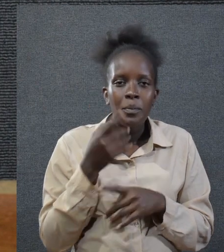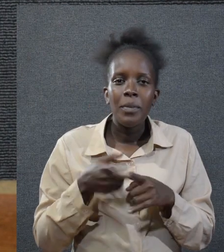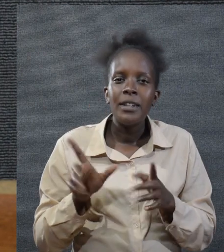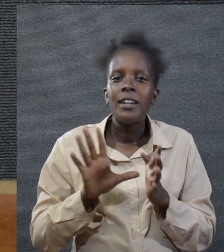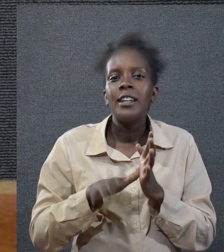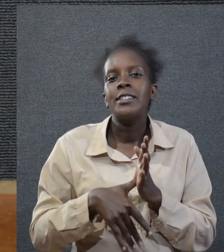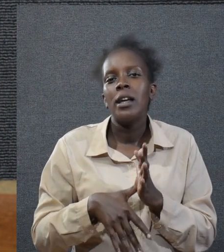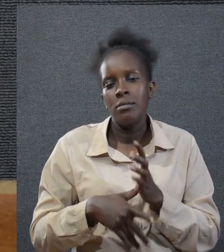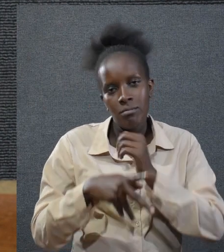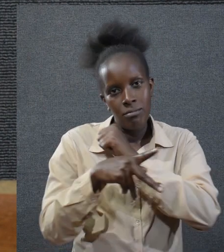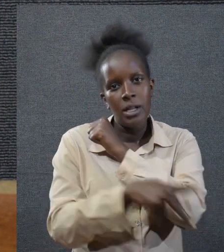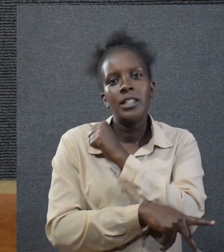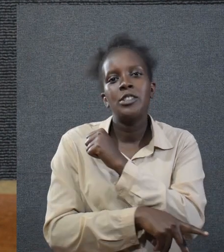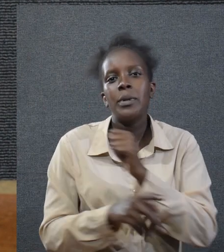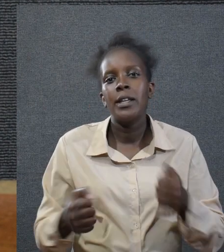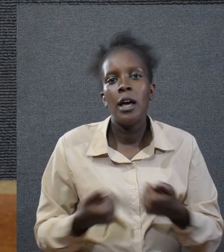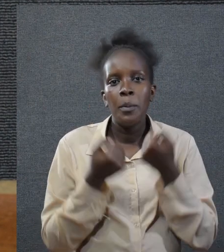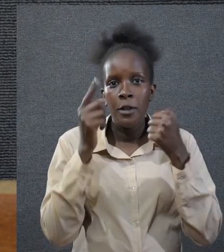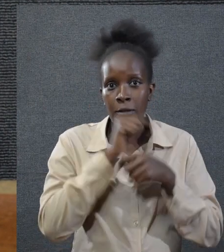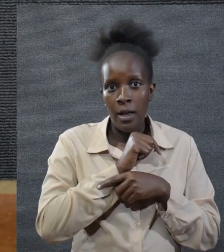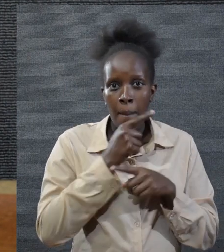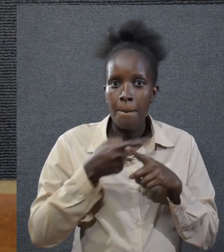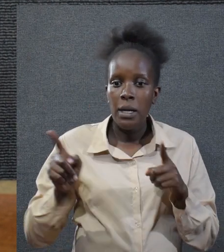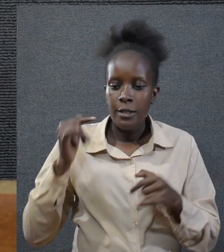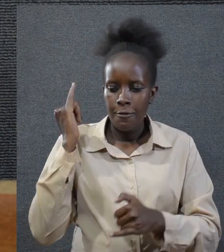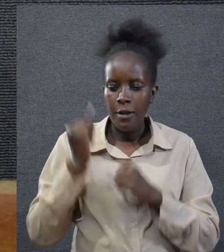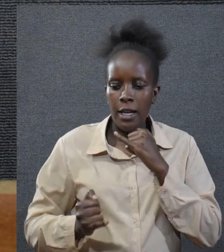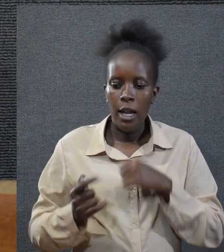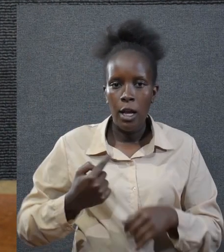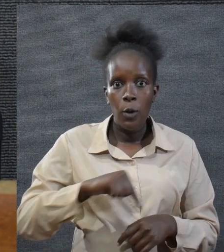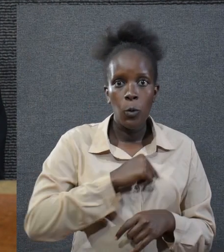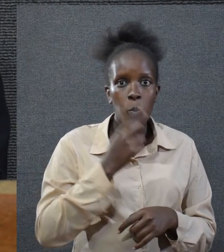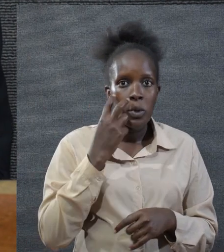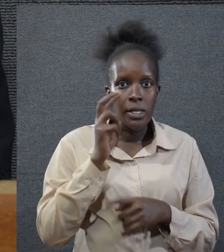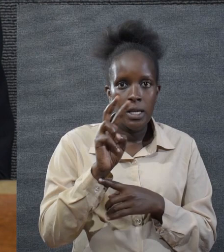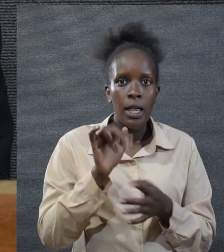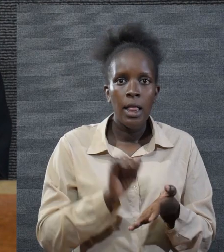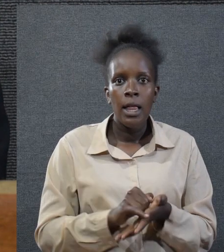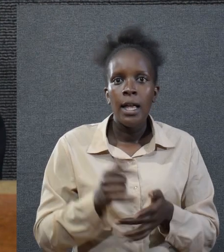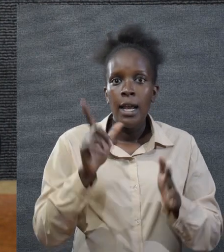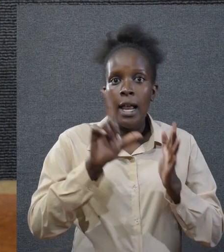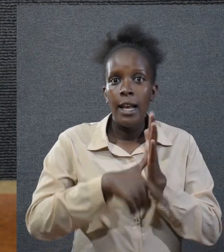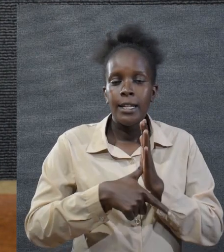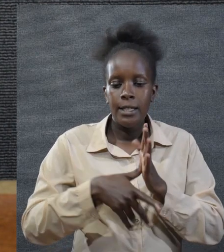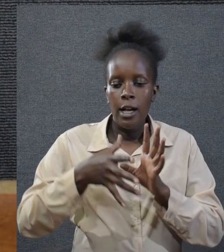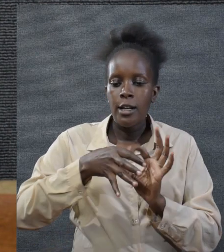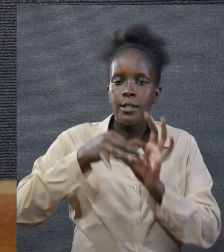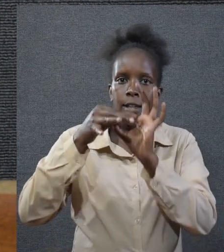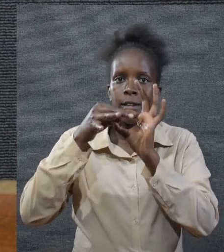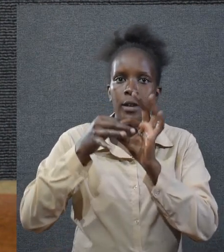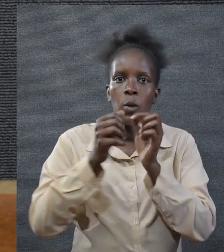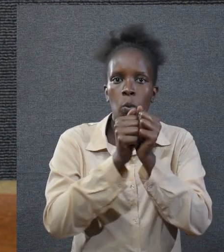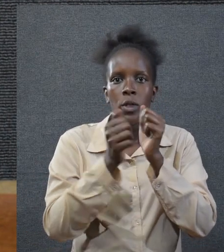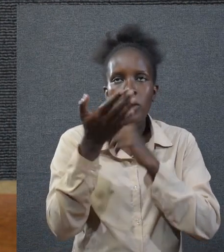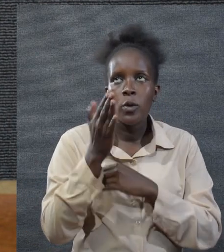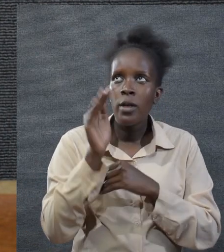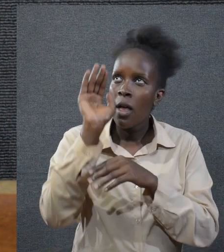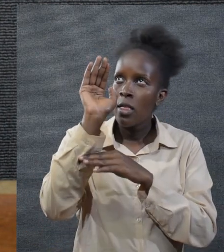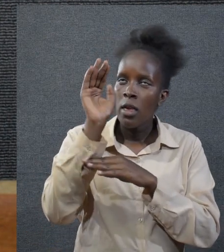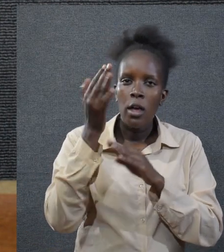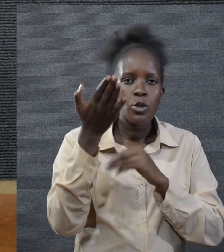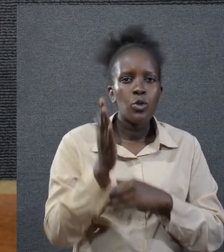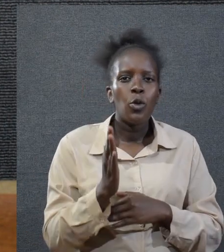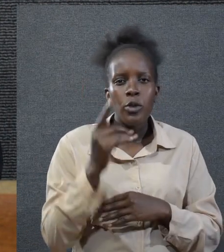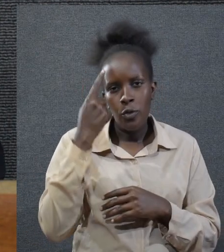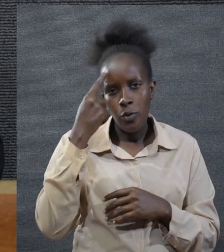he faced the consequence. But eventually we see that he reconciled with God.